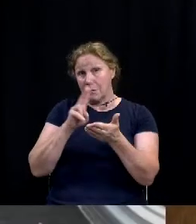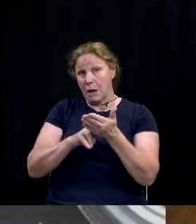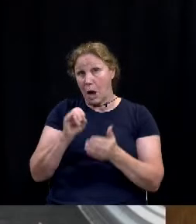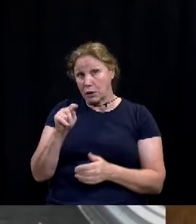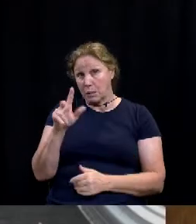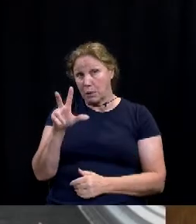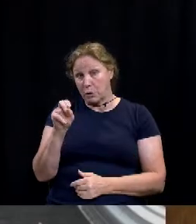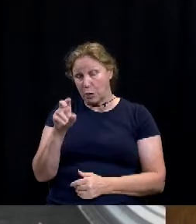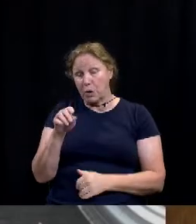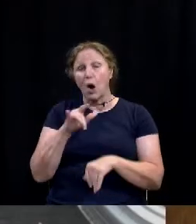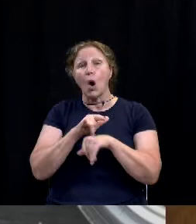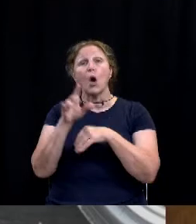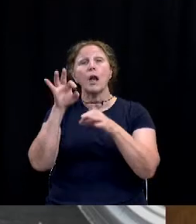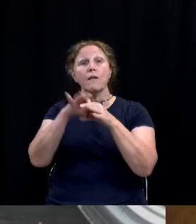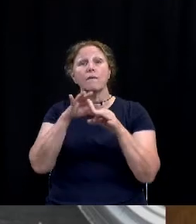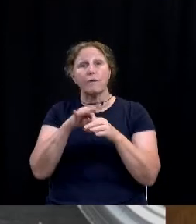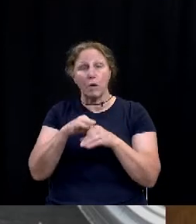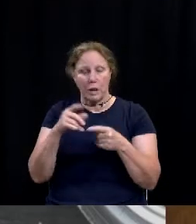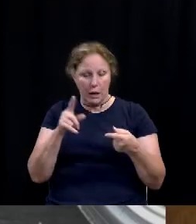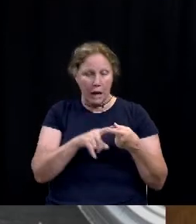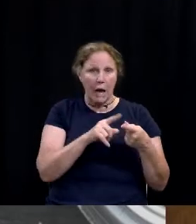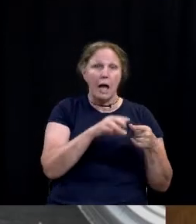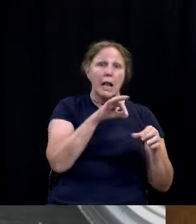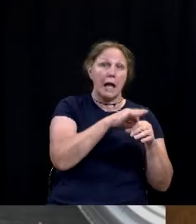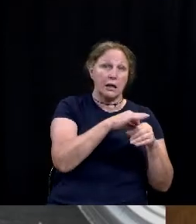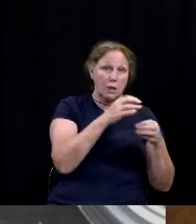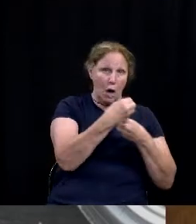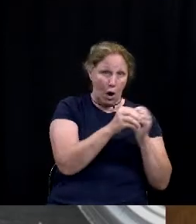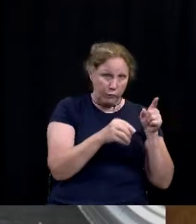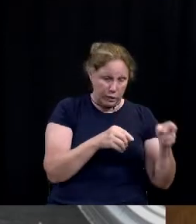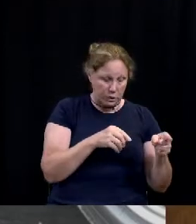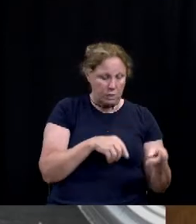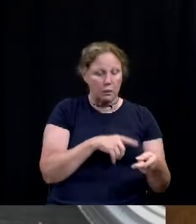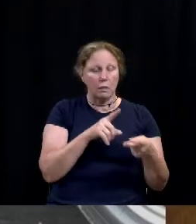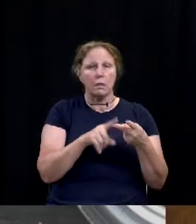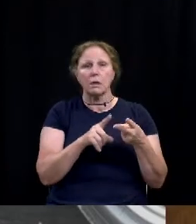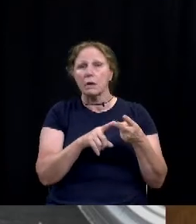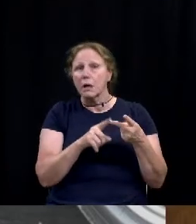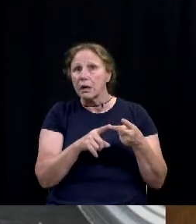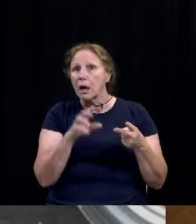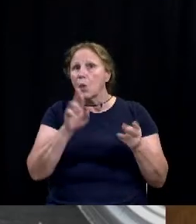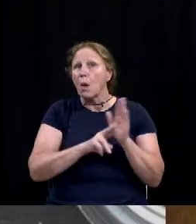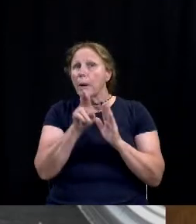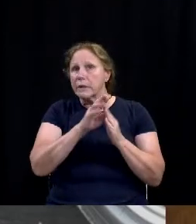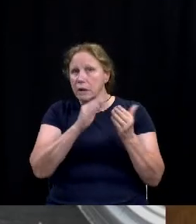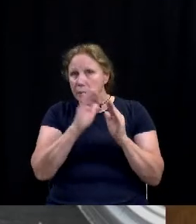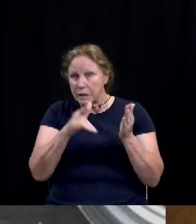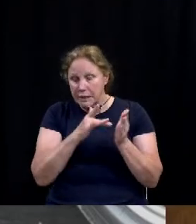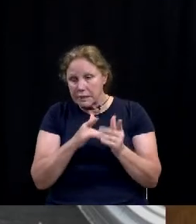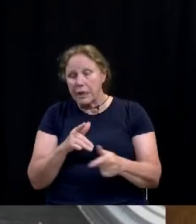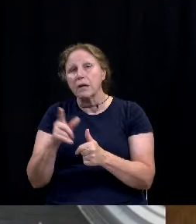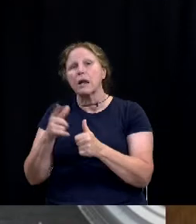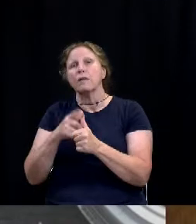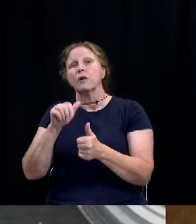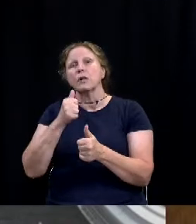Early voting locations are McLennan County Elections Administration Office Building, Robinson Community Center, First Assembly of